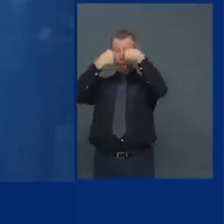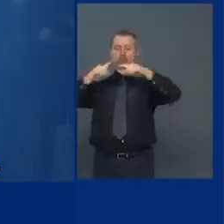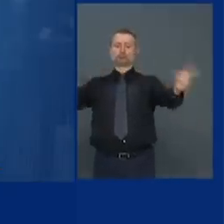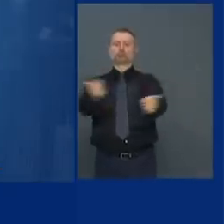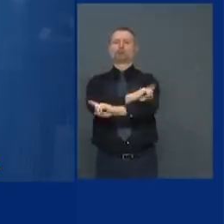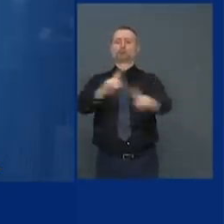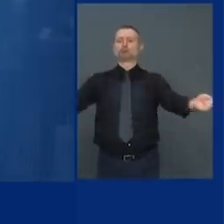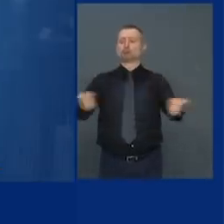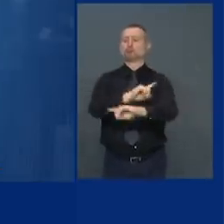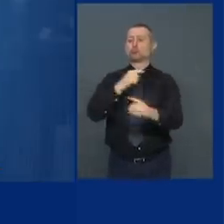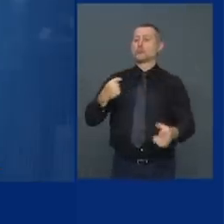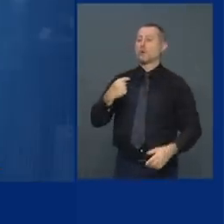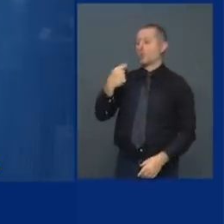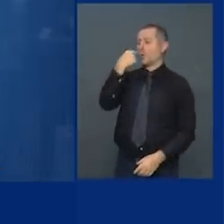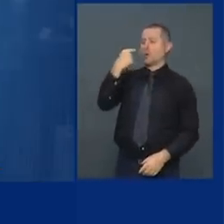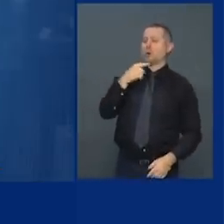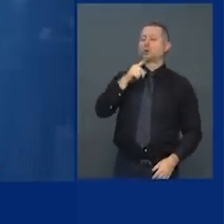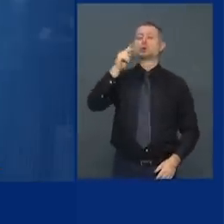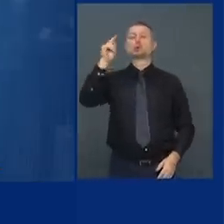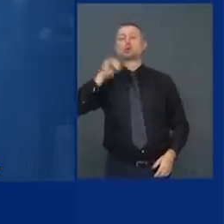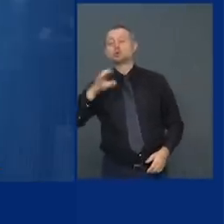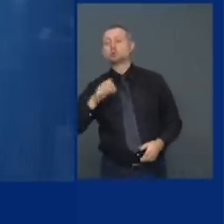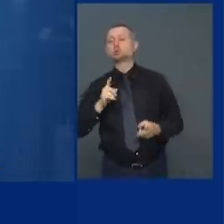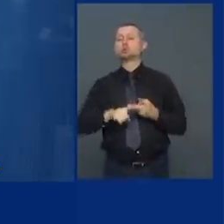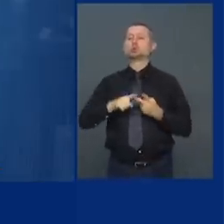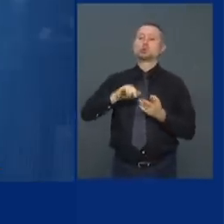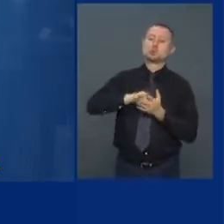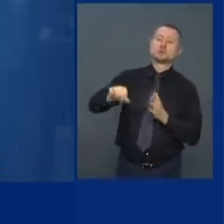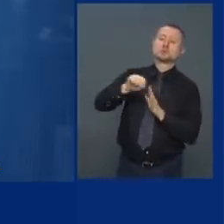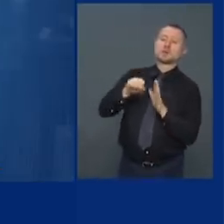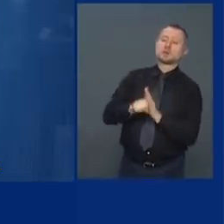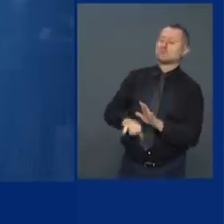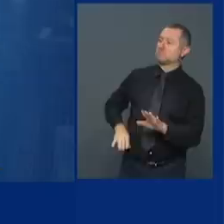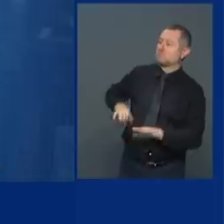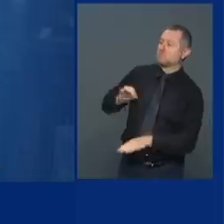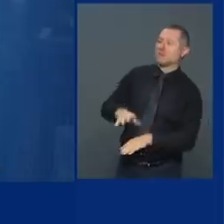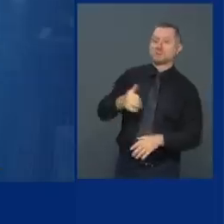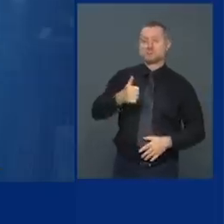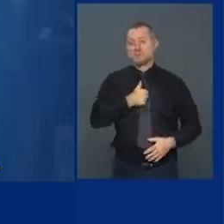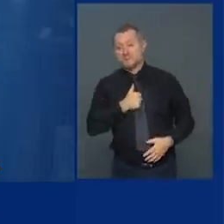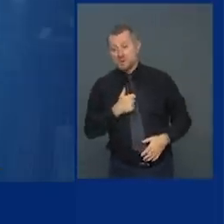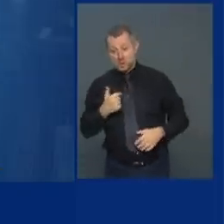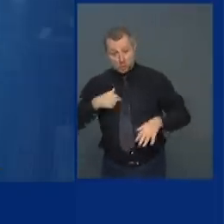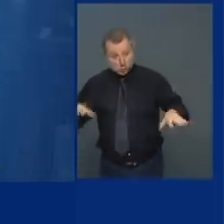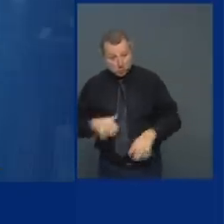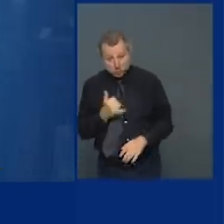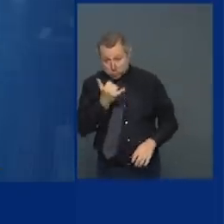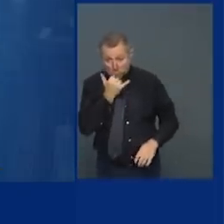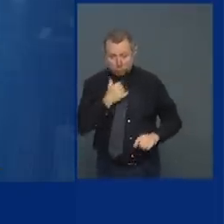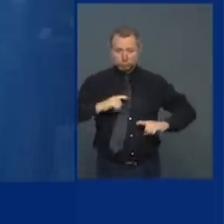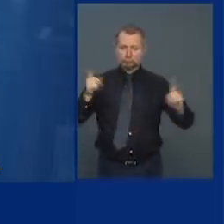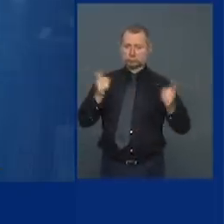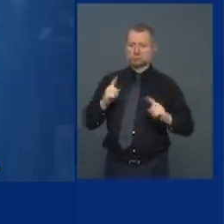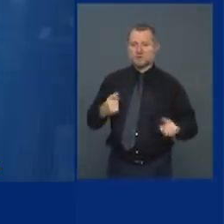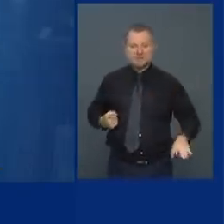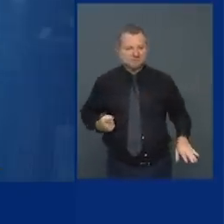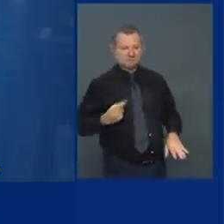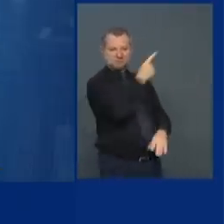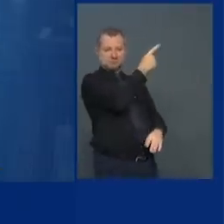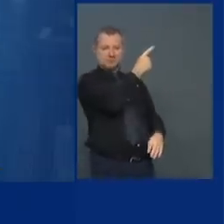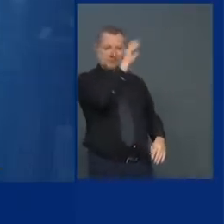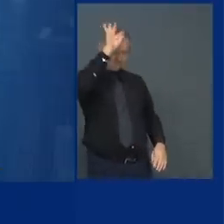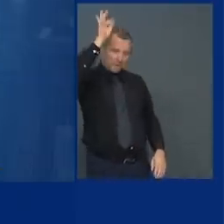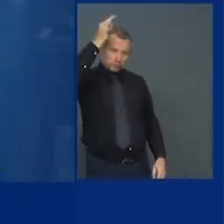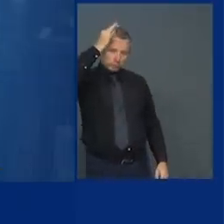New York State or New York City should pay we didn't do anything wrong the federal government should pay the federal